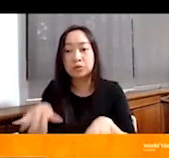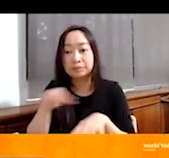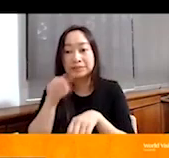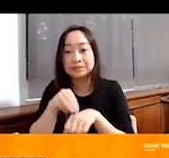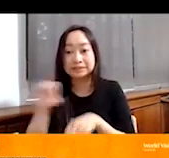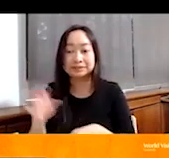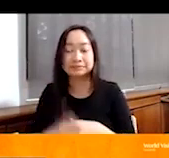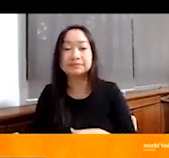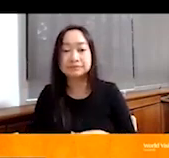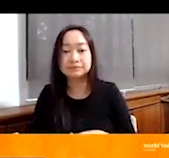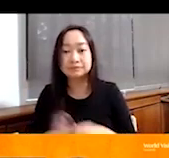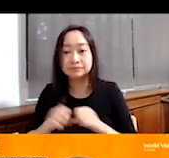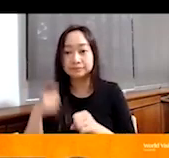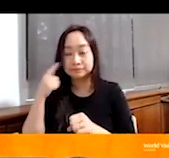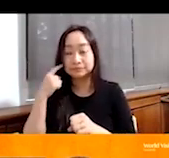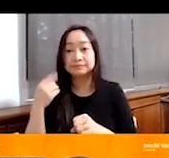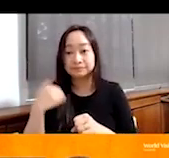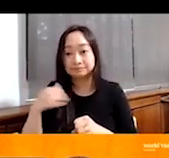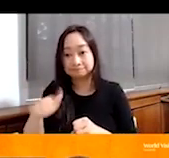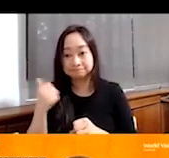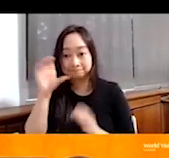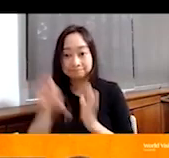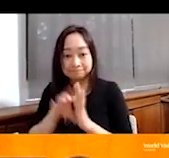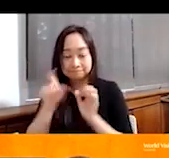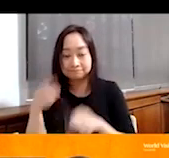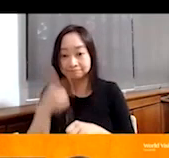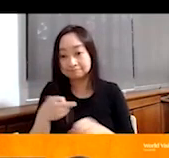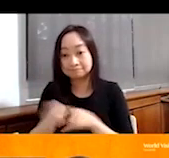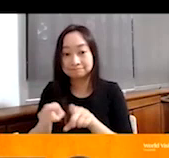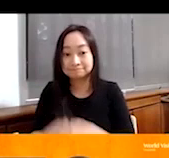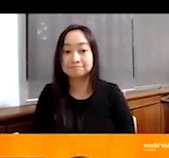So I think there's another photo we could go to as well.